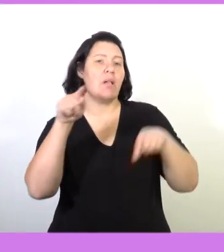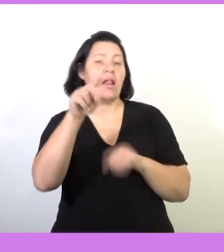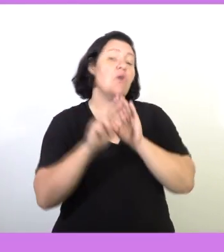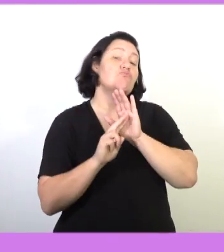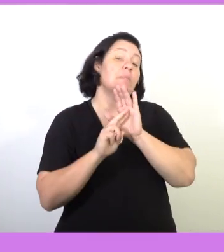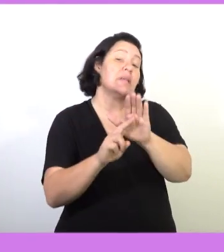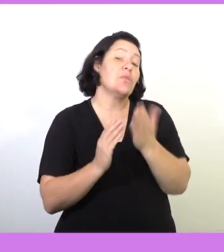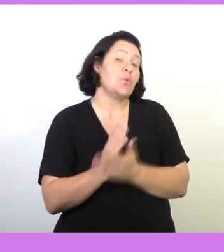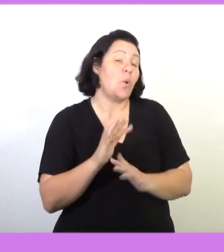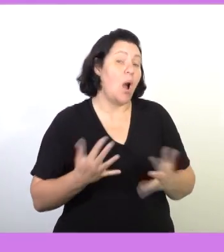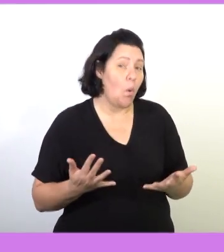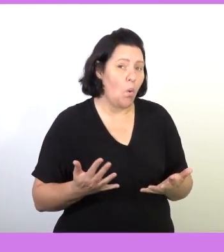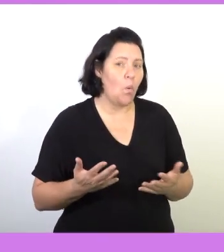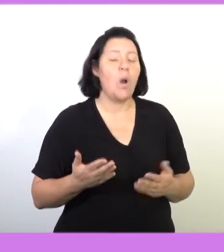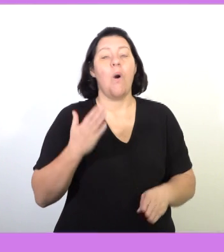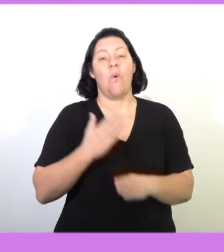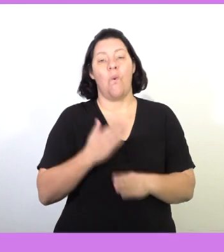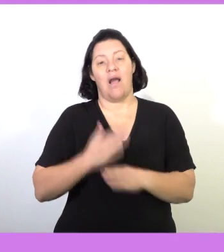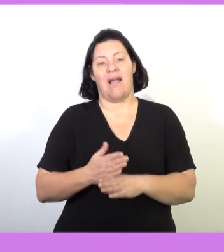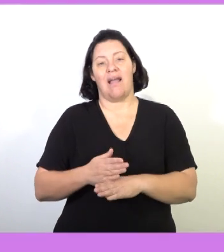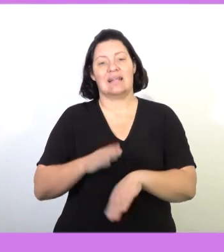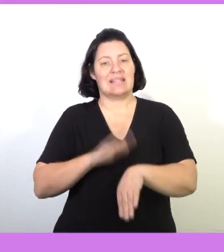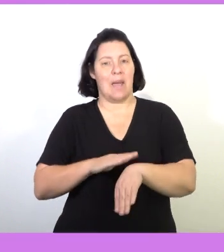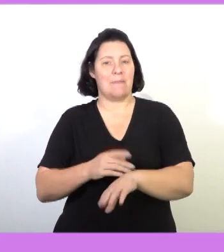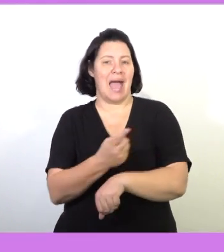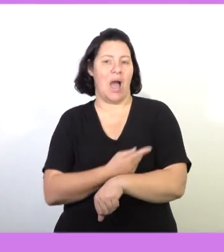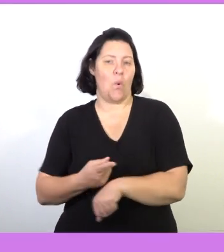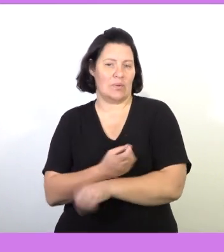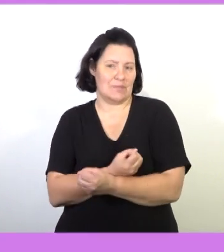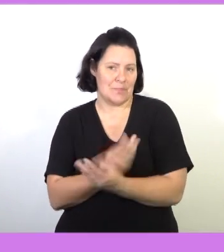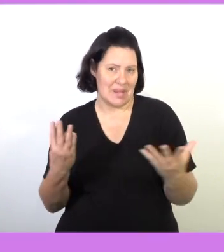will be represented by the time worked in hours.